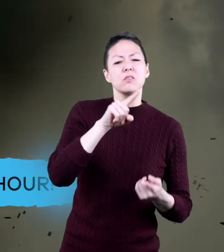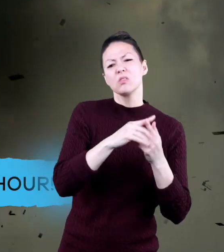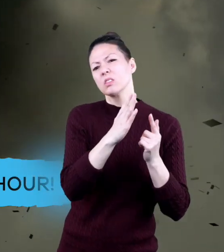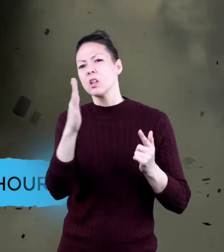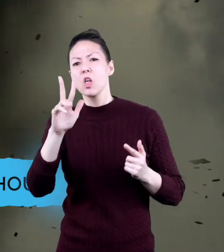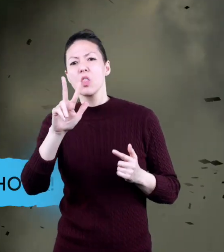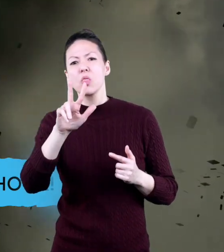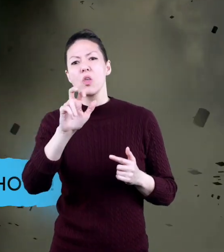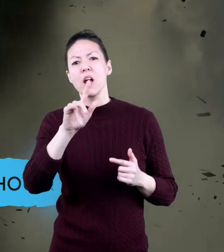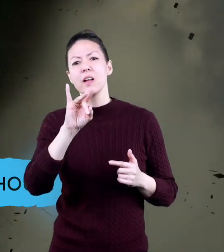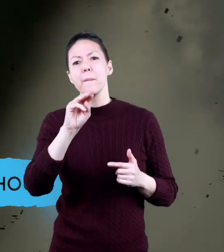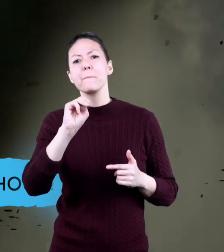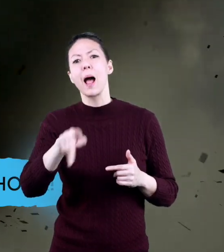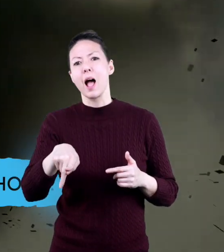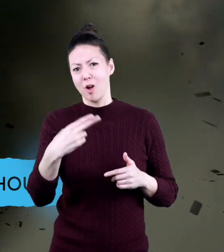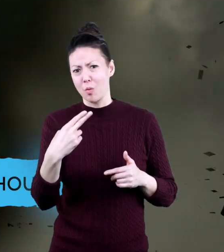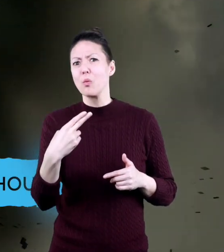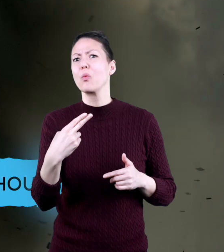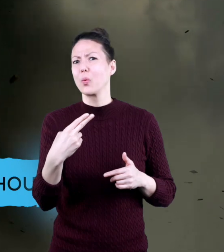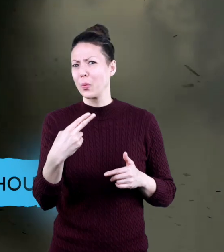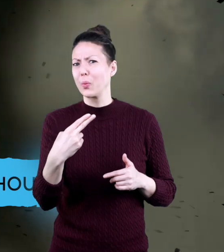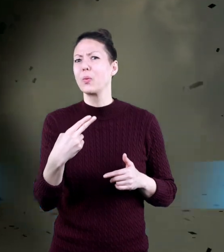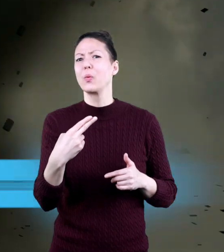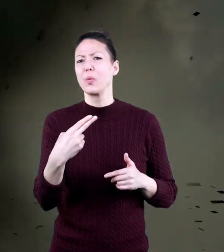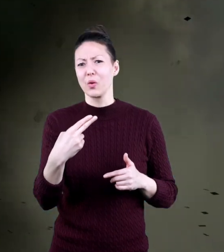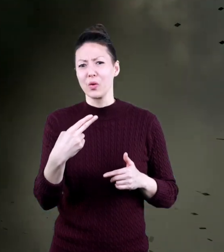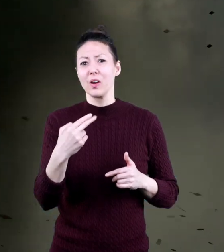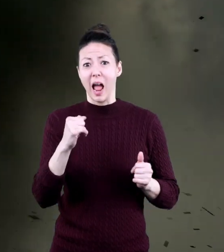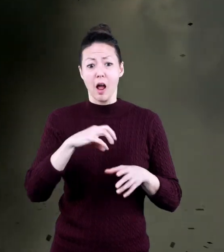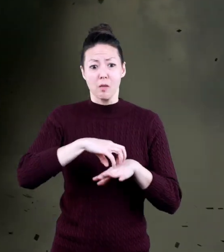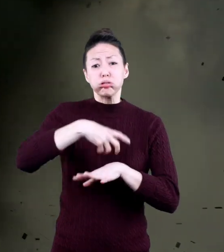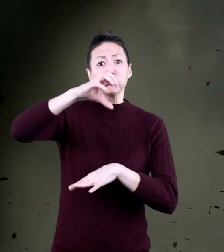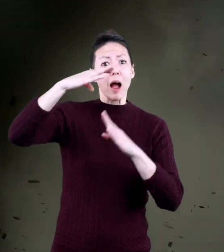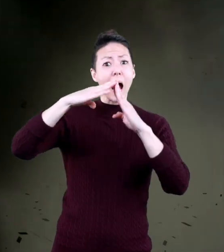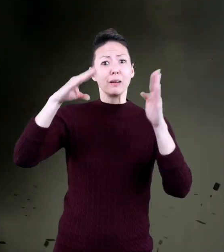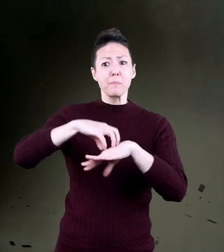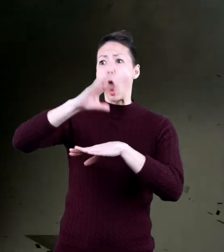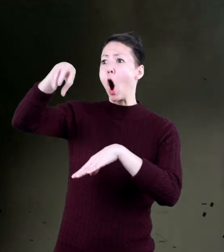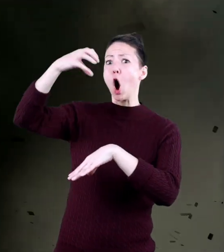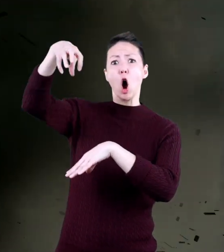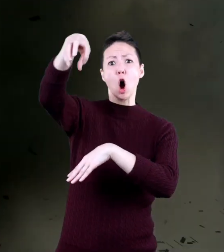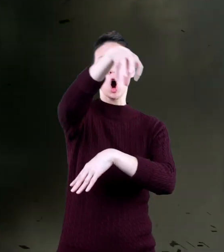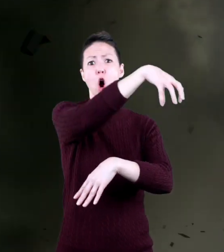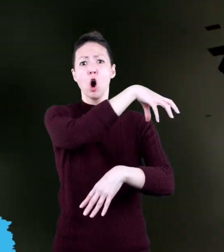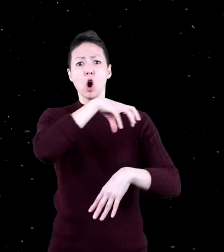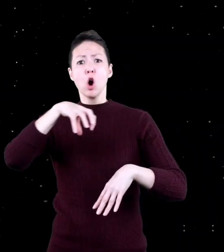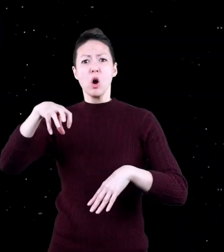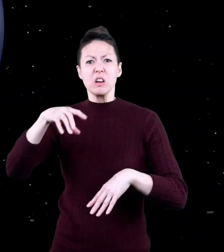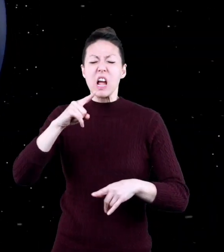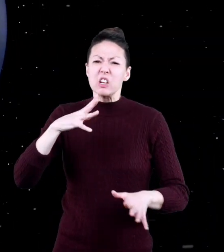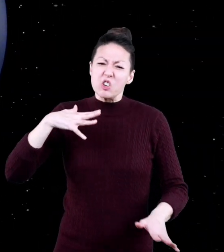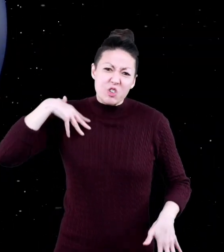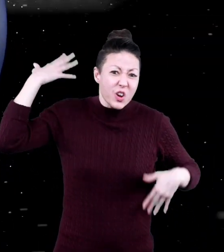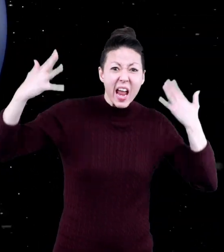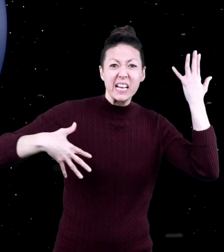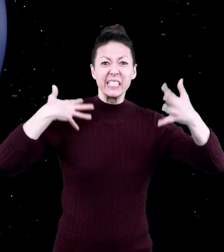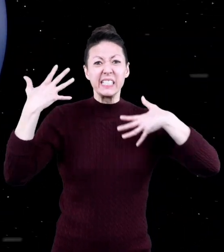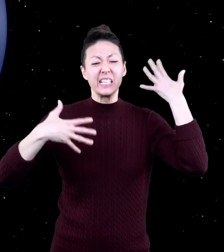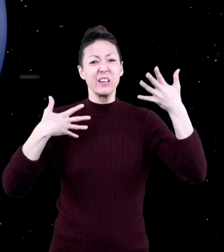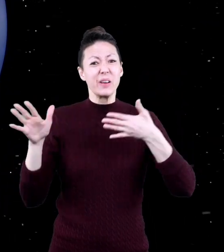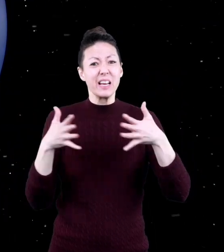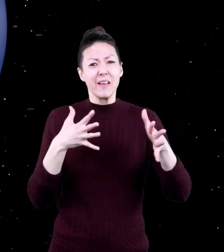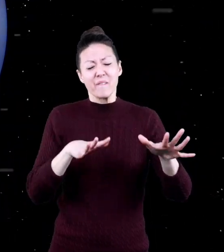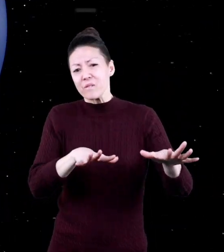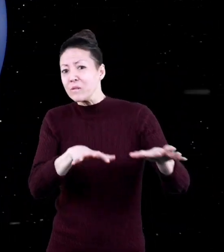to 318 miles per hour. And they can move houses. With crazy fast winds